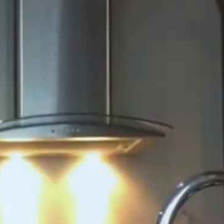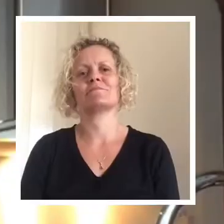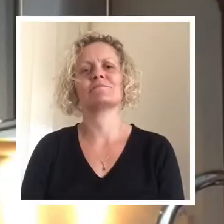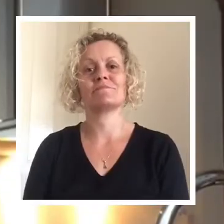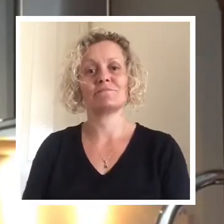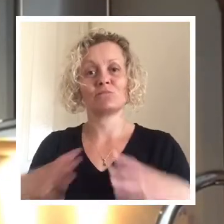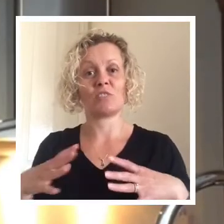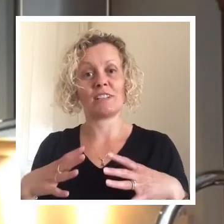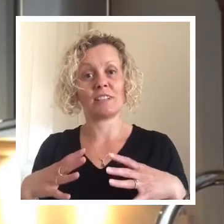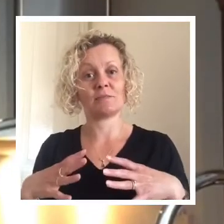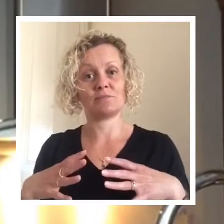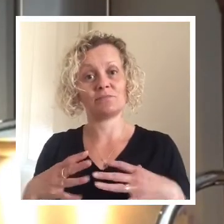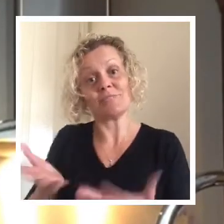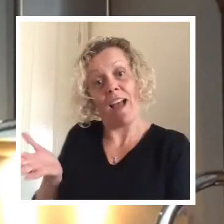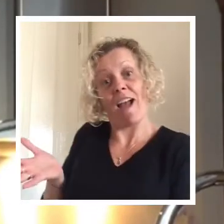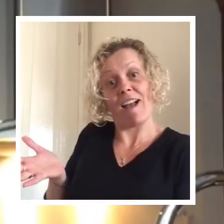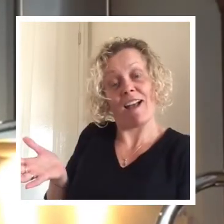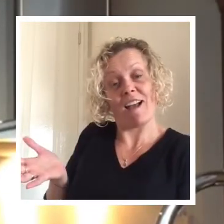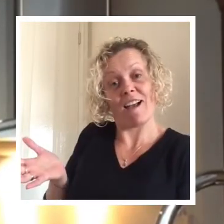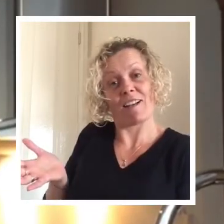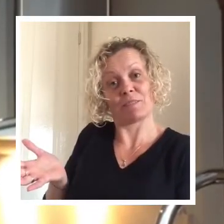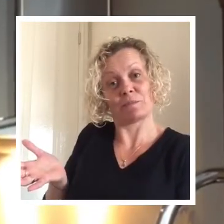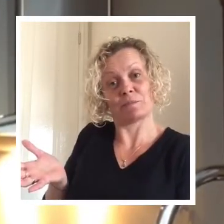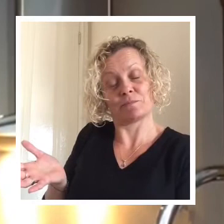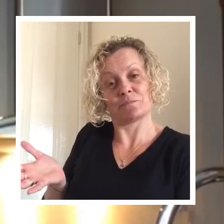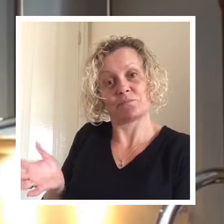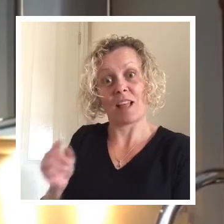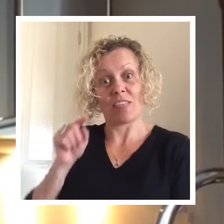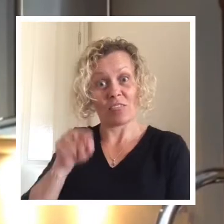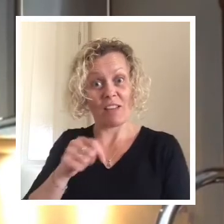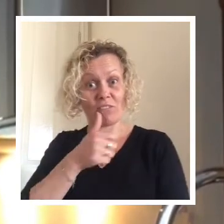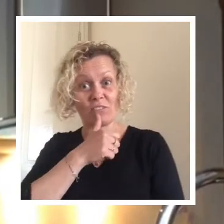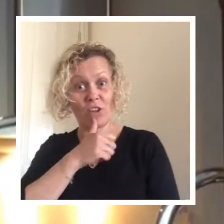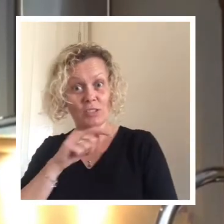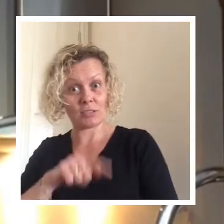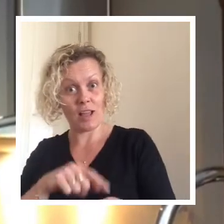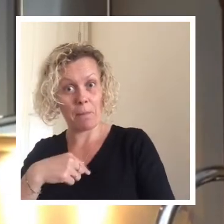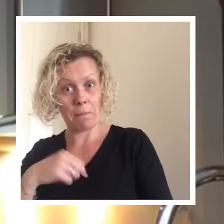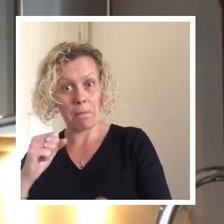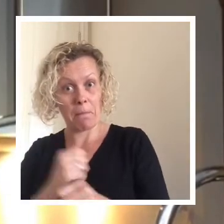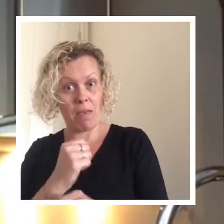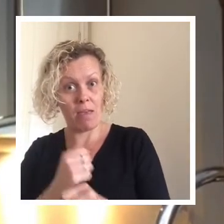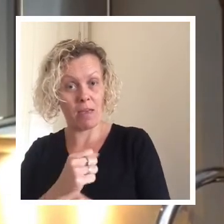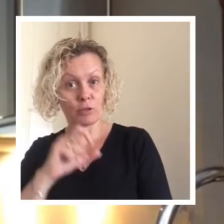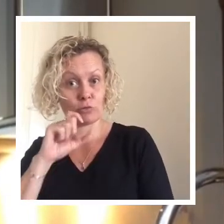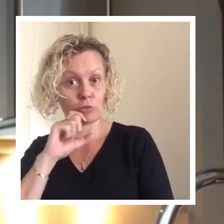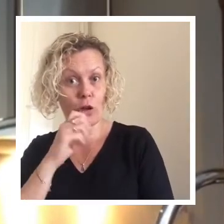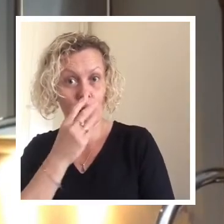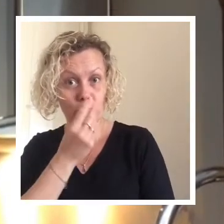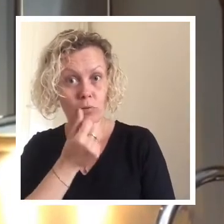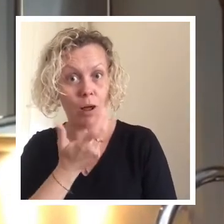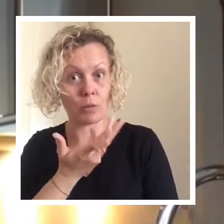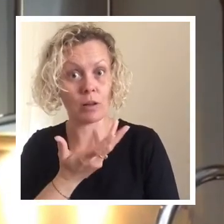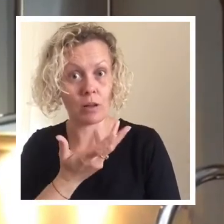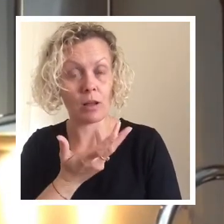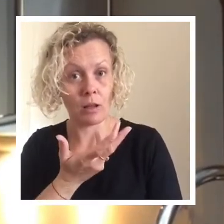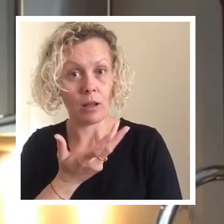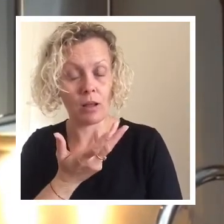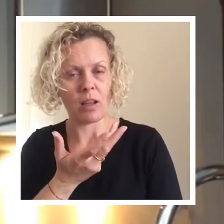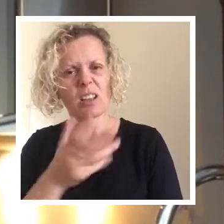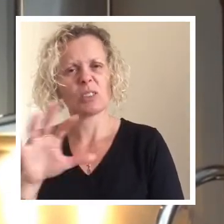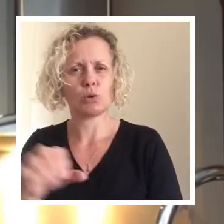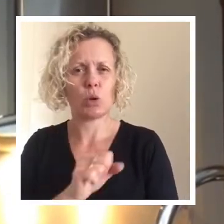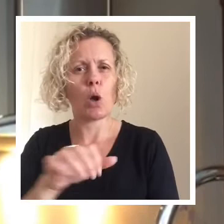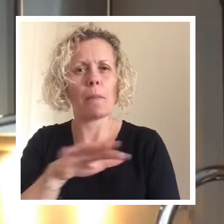Ready? Ta-da! Now that's the first time I've made chocolate browning myself and I'm really impressed with that. It did actually take